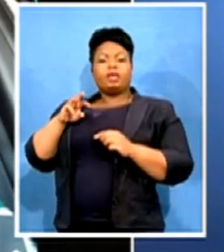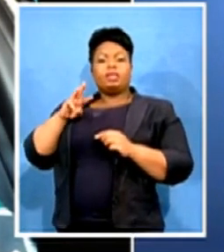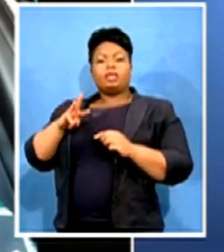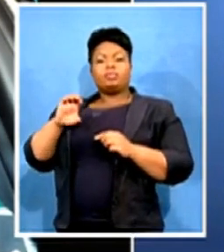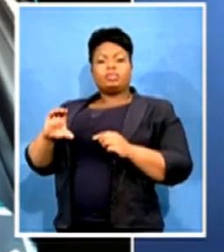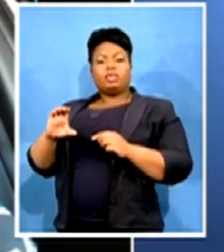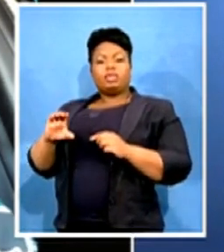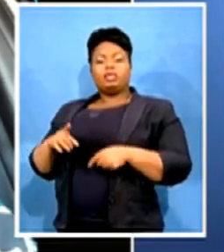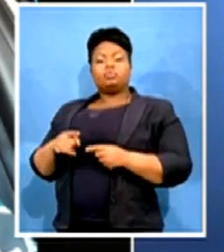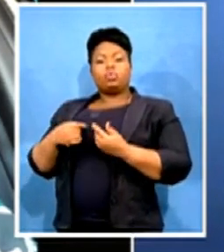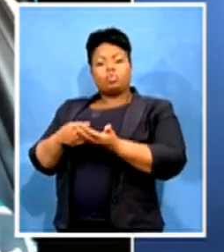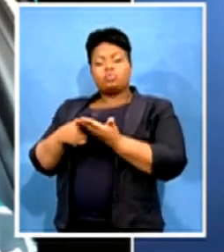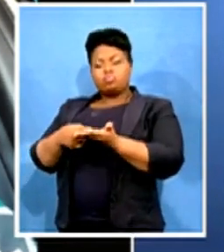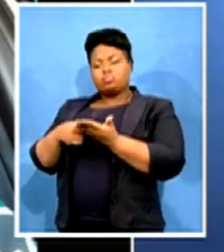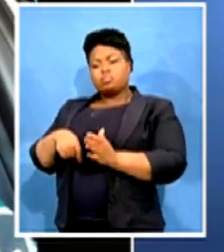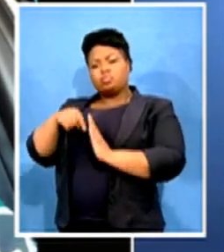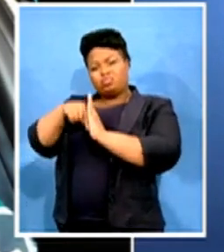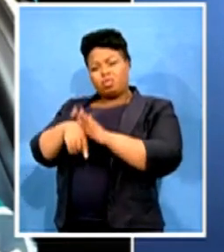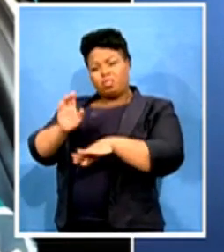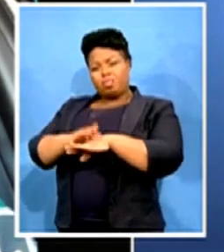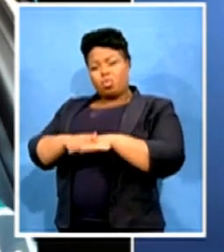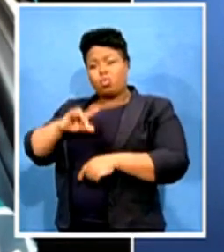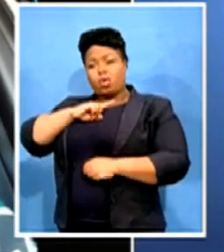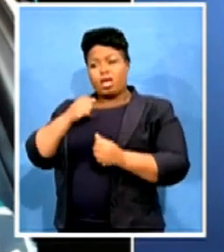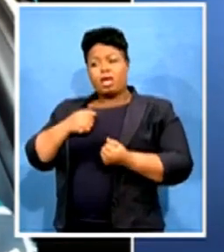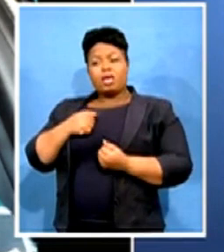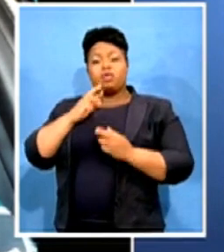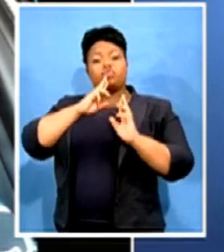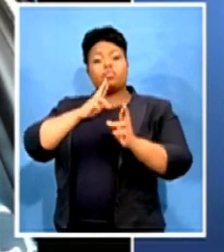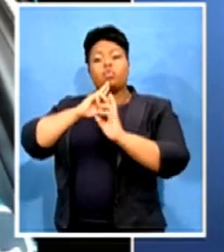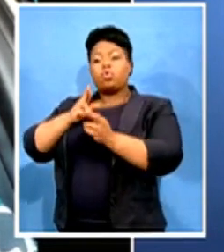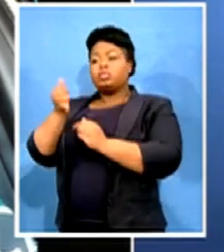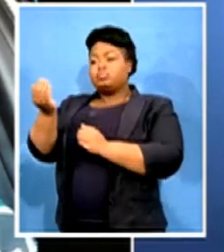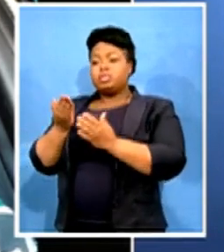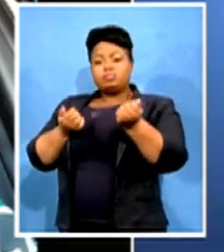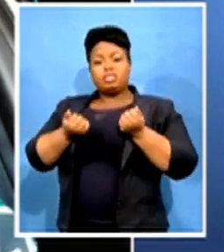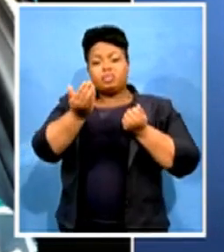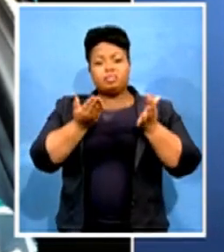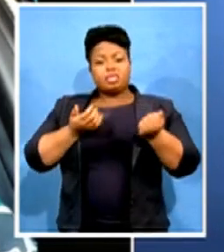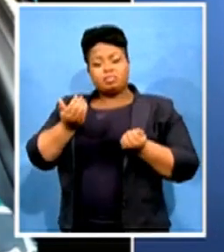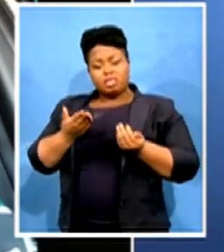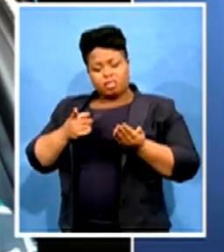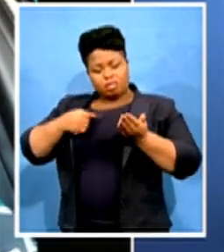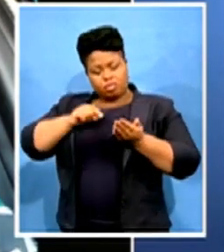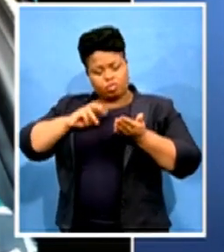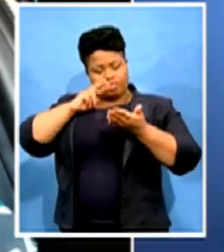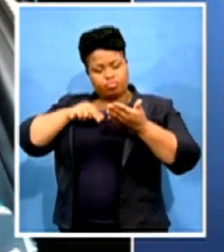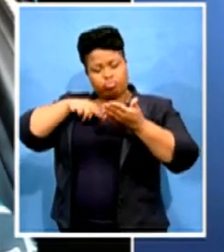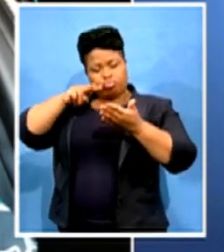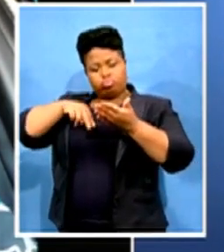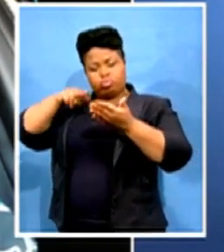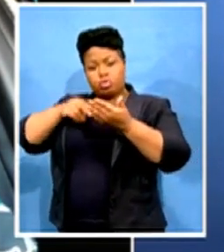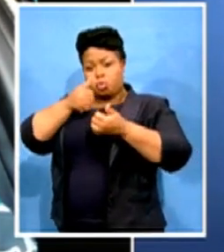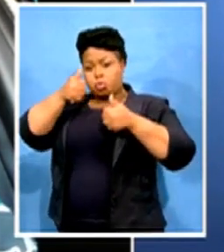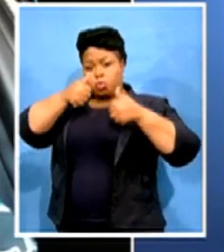submitted reports and the officials have already processed their reports. We are now to sit as the PwC,